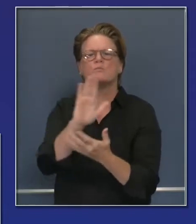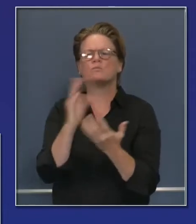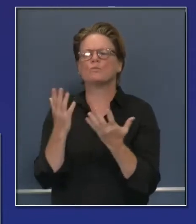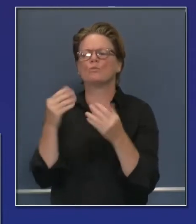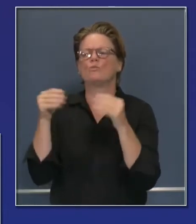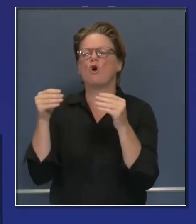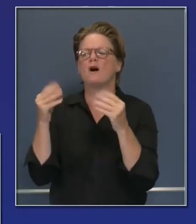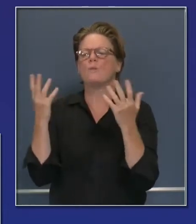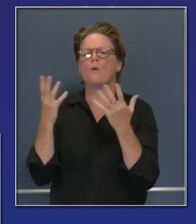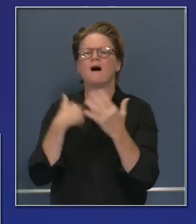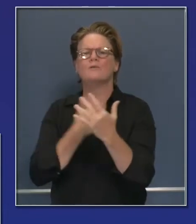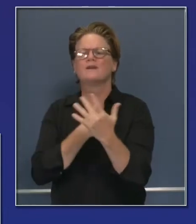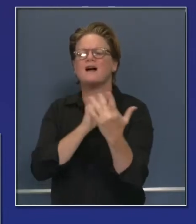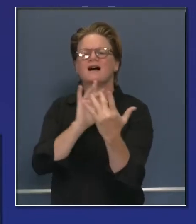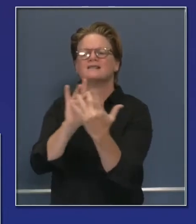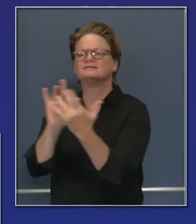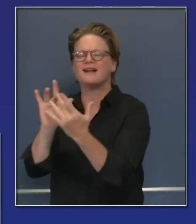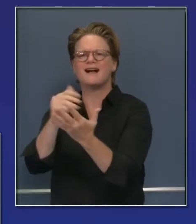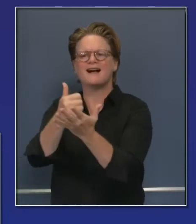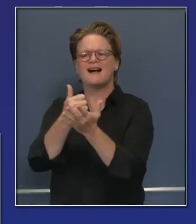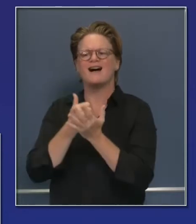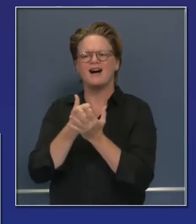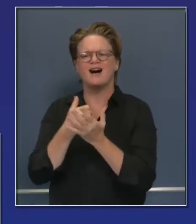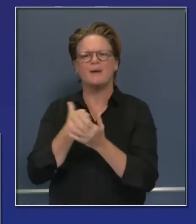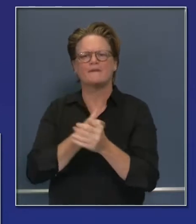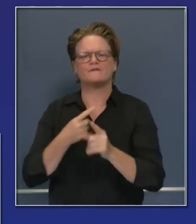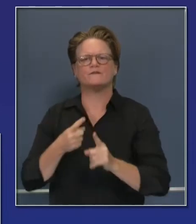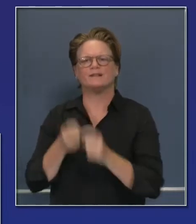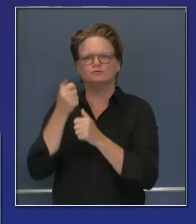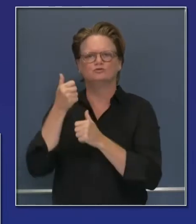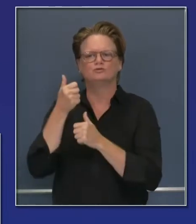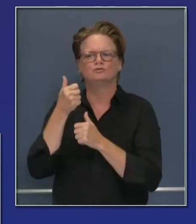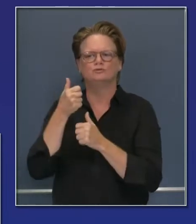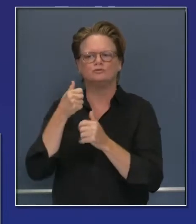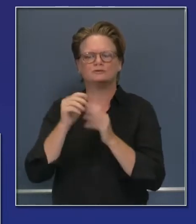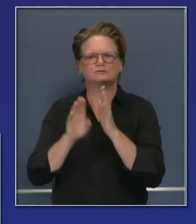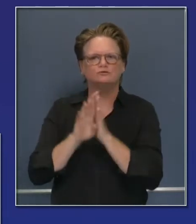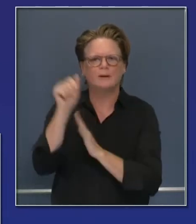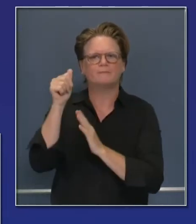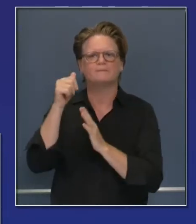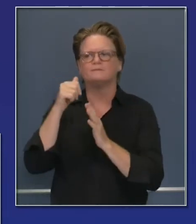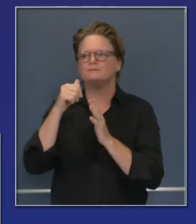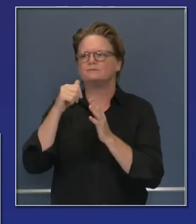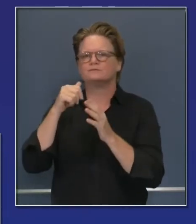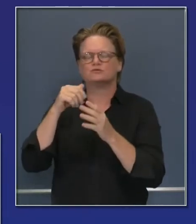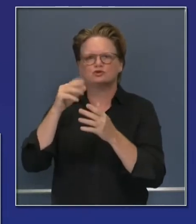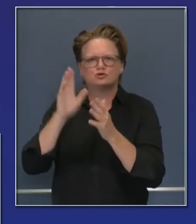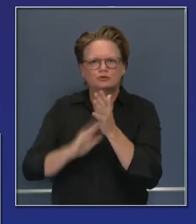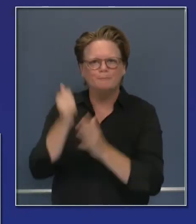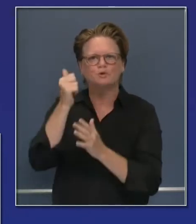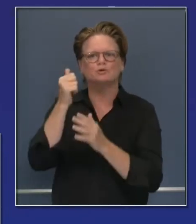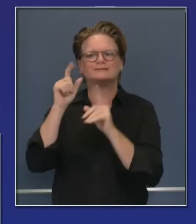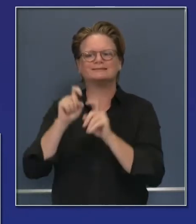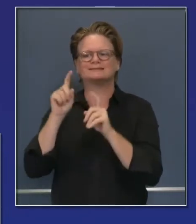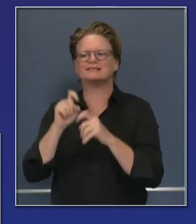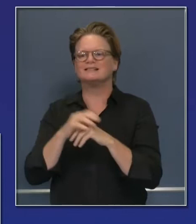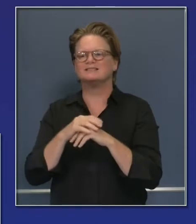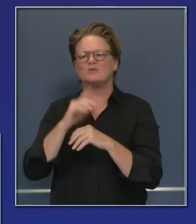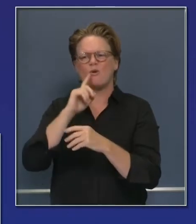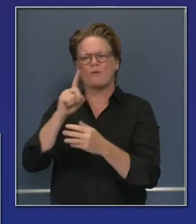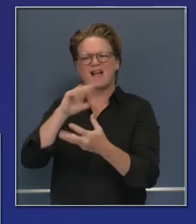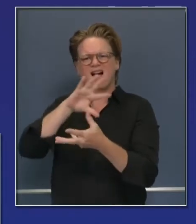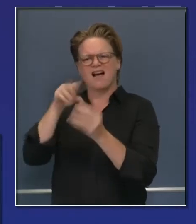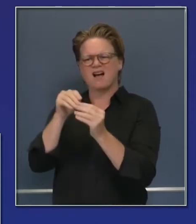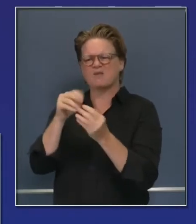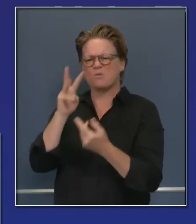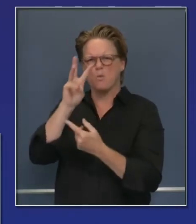questions. Well, who else is out there? We have contacted some of the most well-known brands in this nation. We have